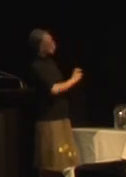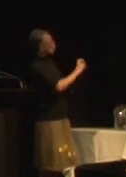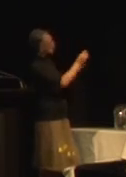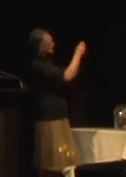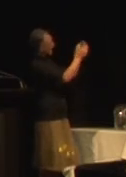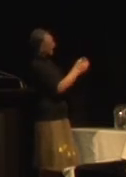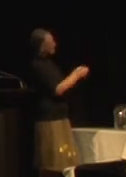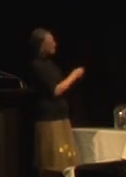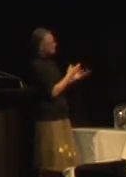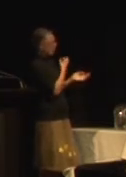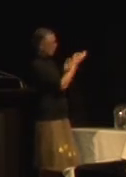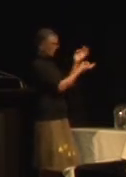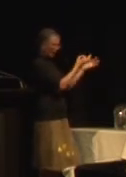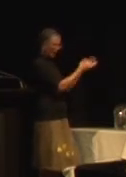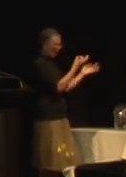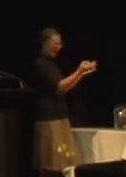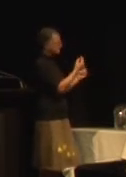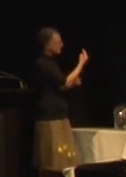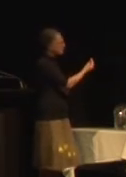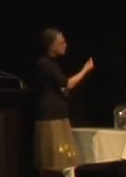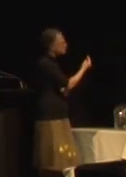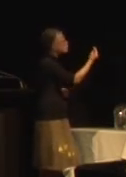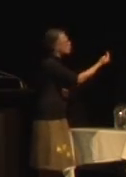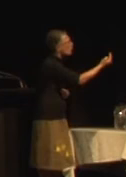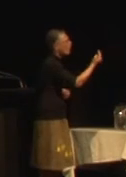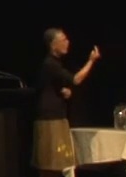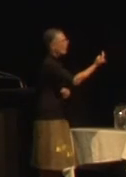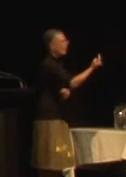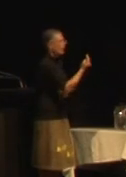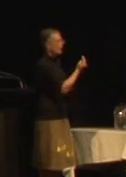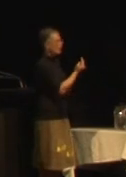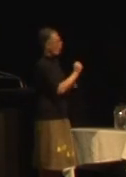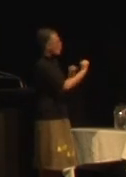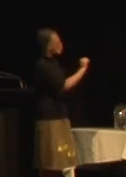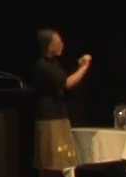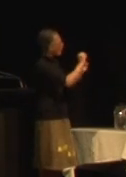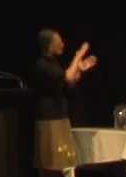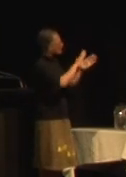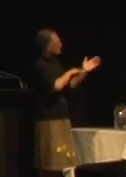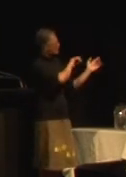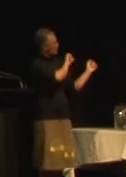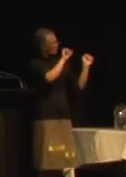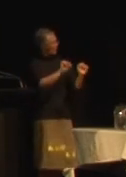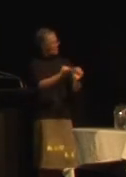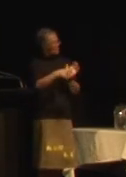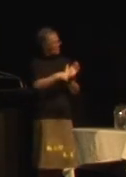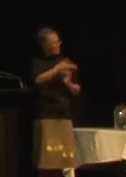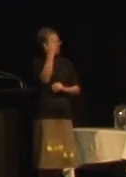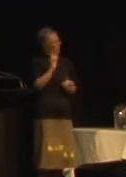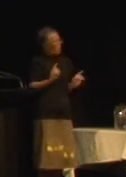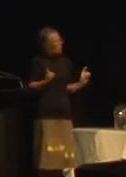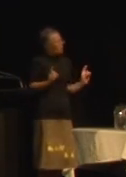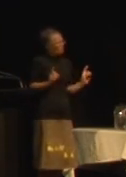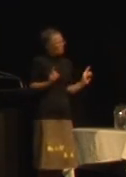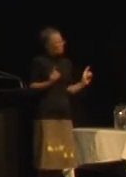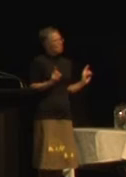exercise. We wanted to understand everyone's experience of coming to Utipapa. And then everyone came